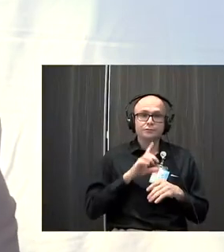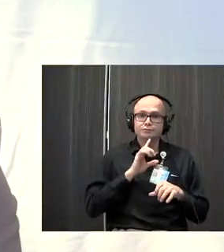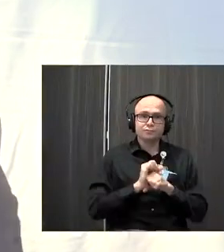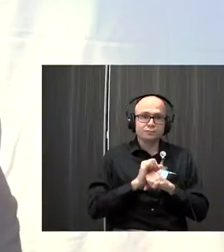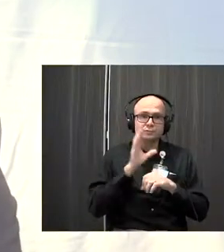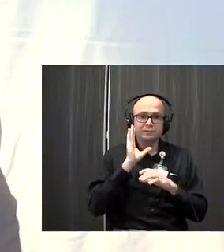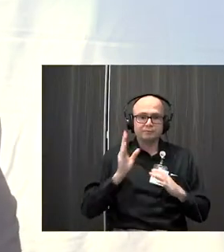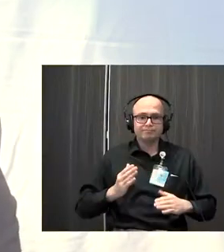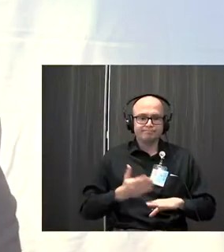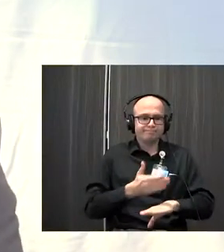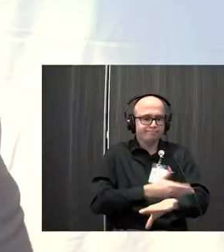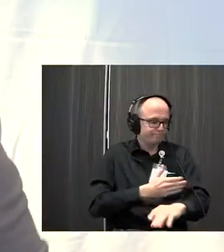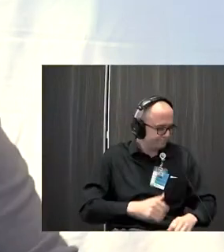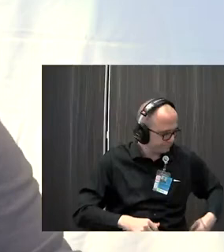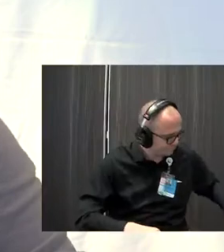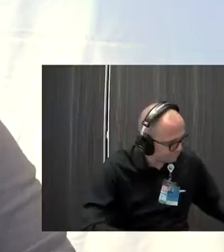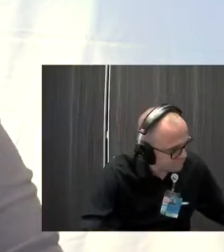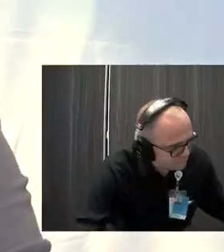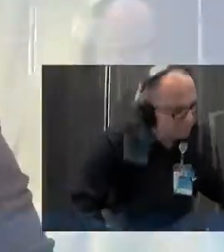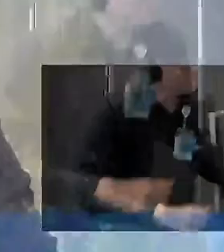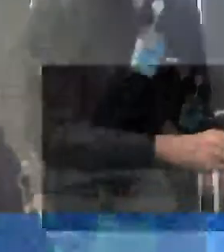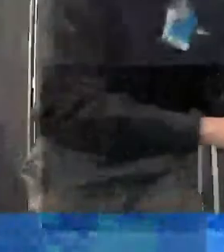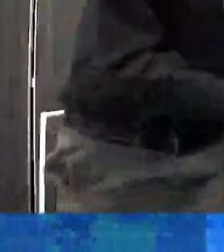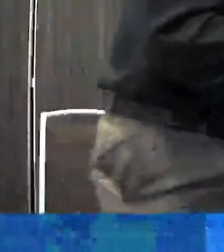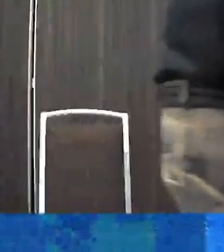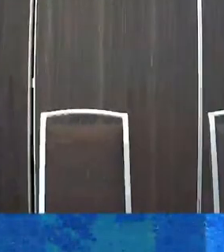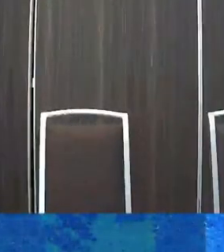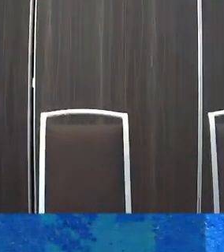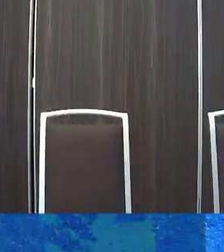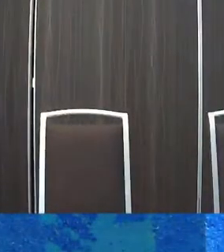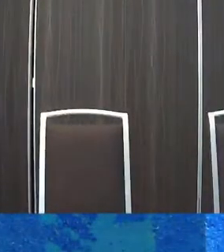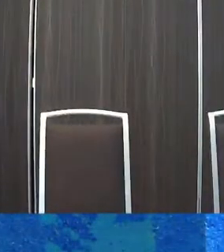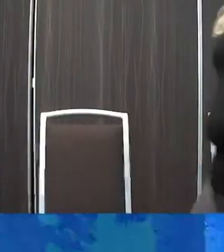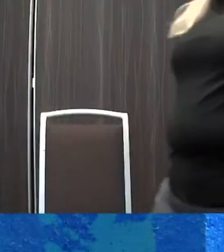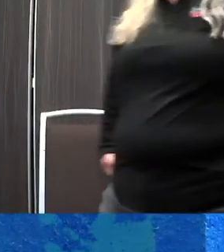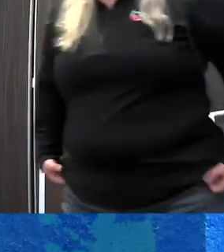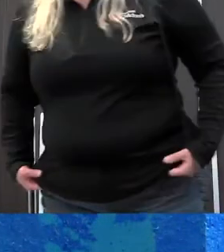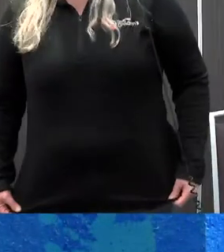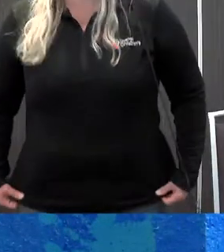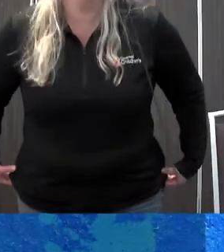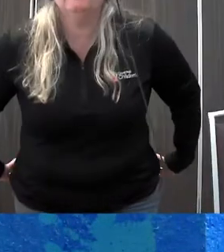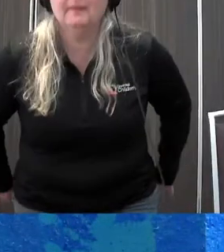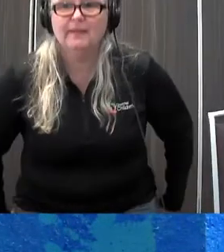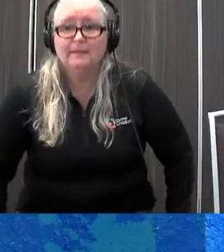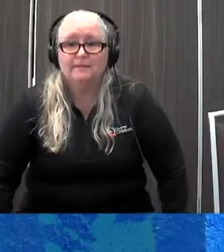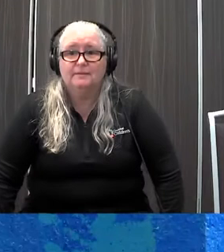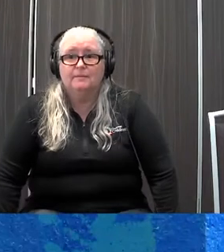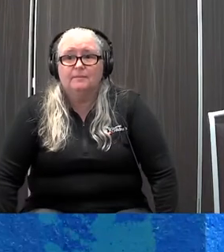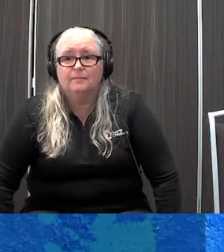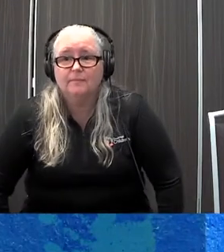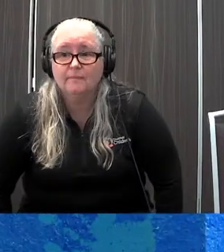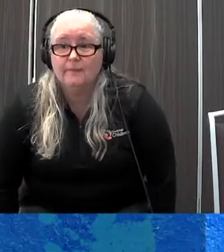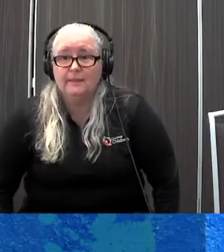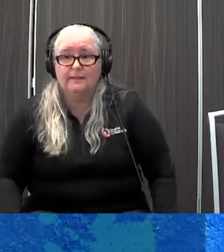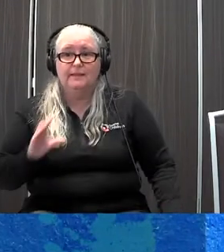improve wellness. And so our National Center for Complementary and Integrative Health, this is our National Institutes of Health that fund most